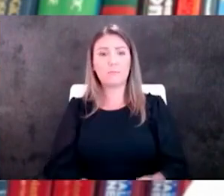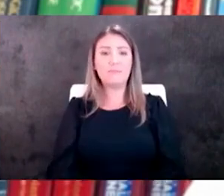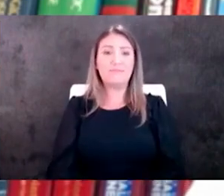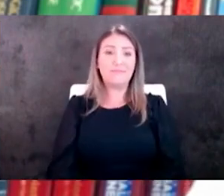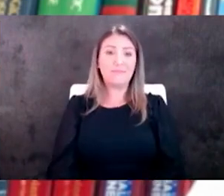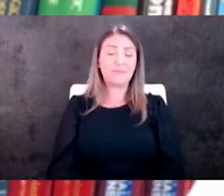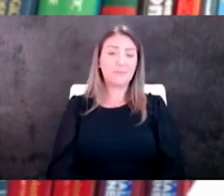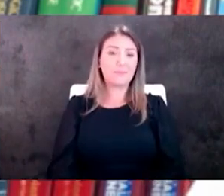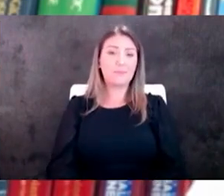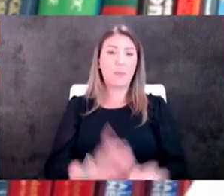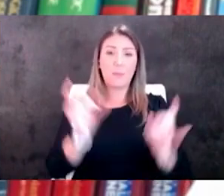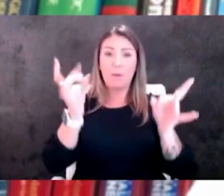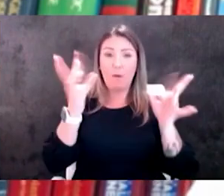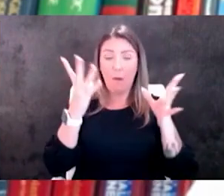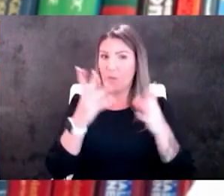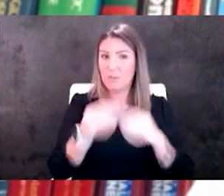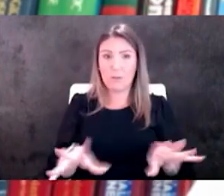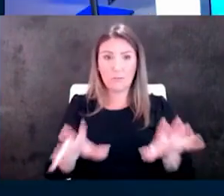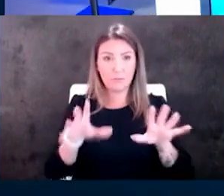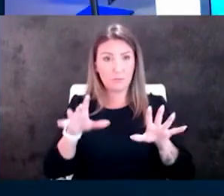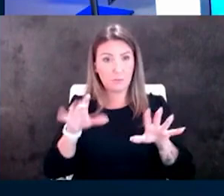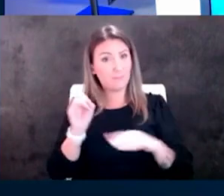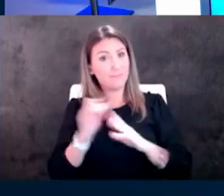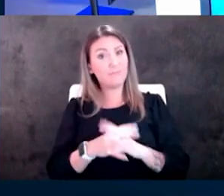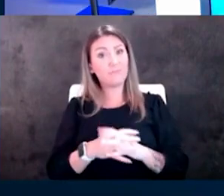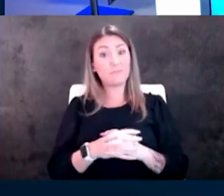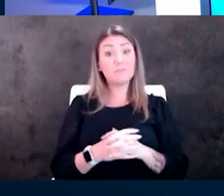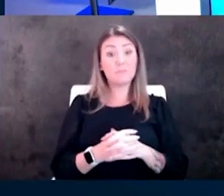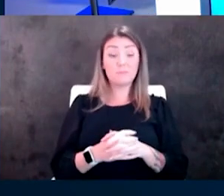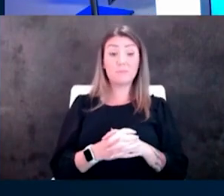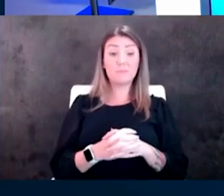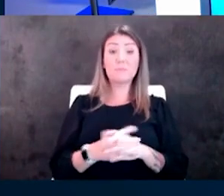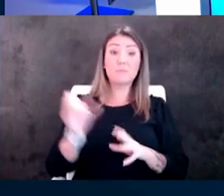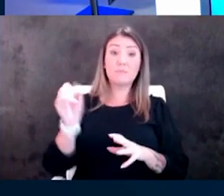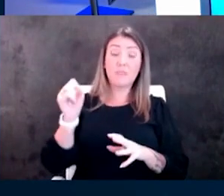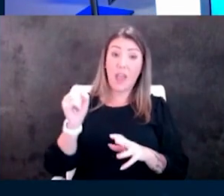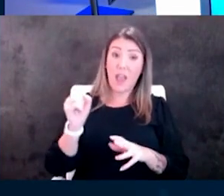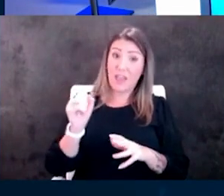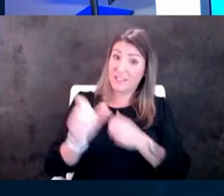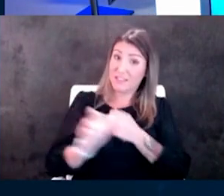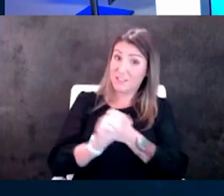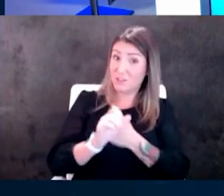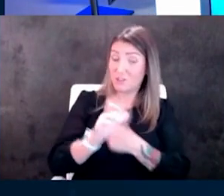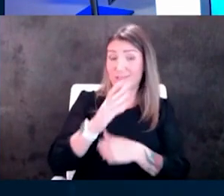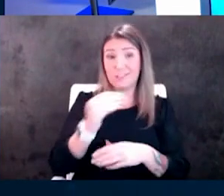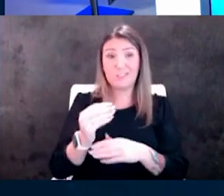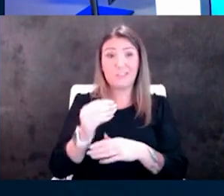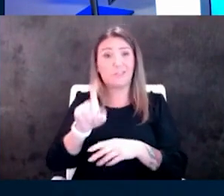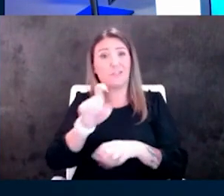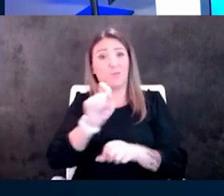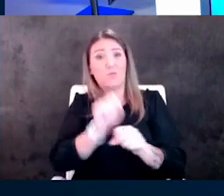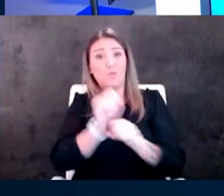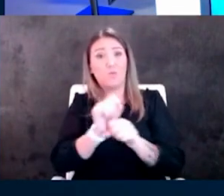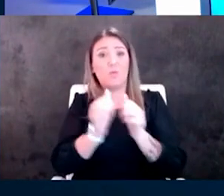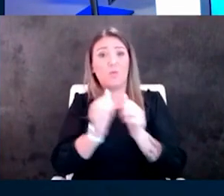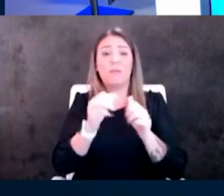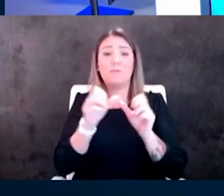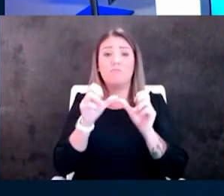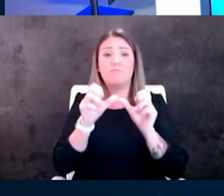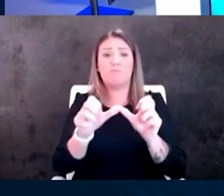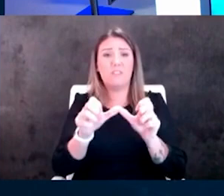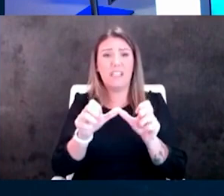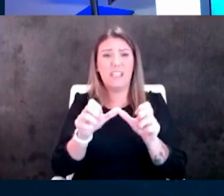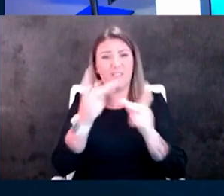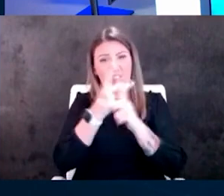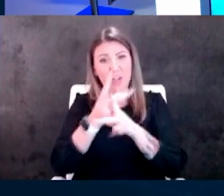be a tremendous loss yeah i think that is a danger and a threat we have to work with and continue to try and find ways because i think one of your